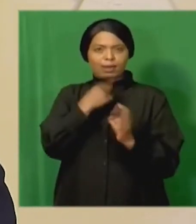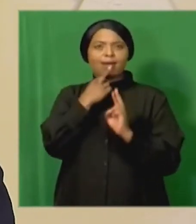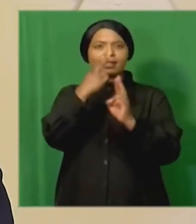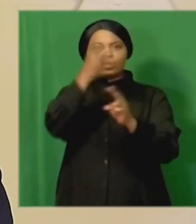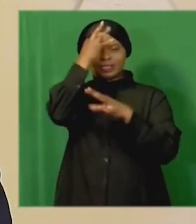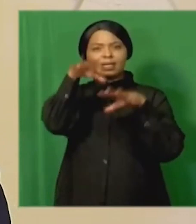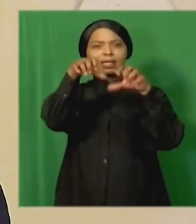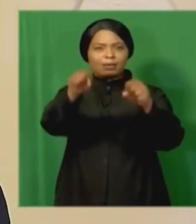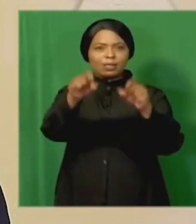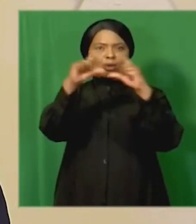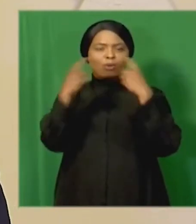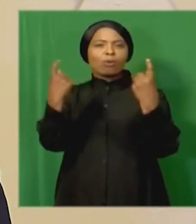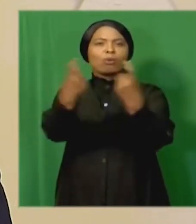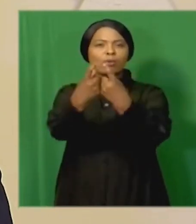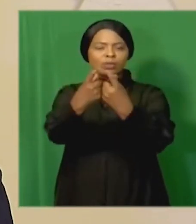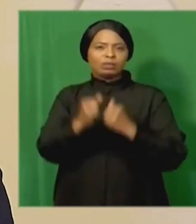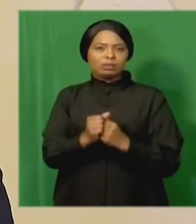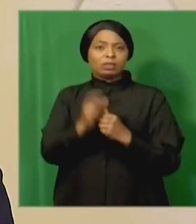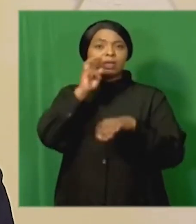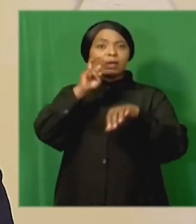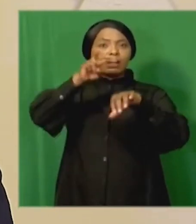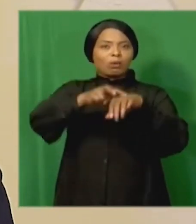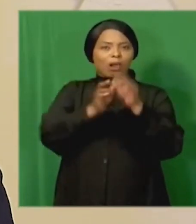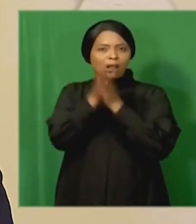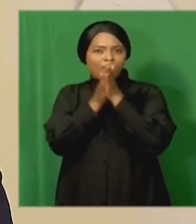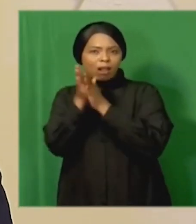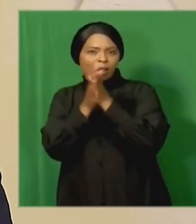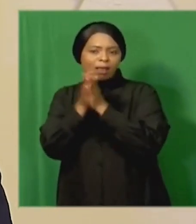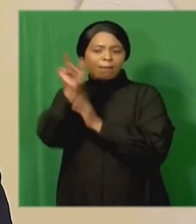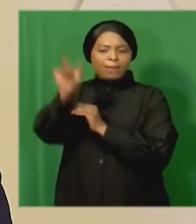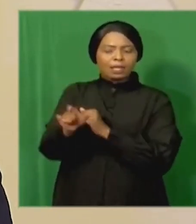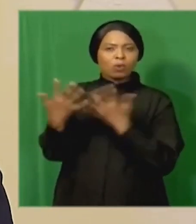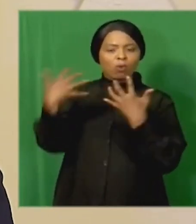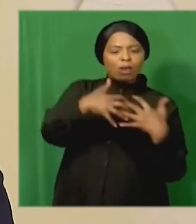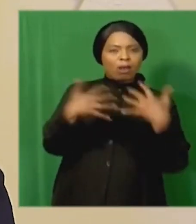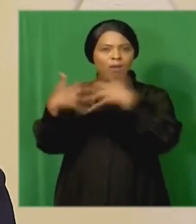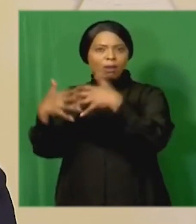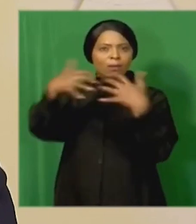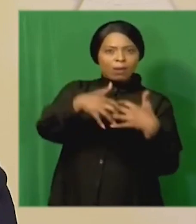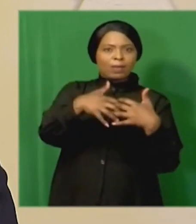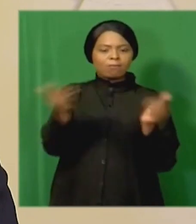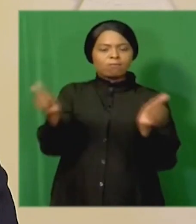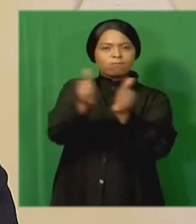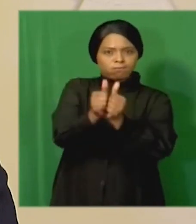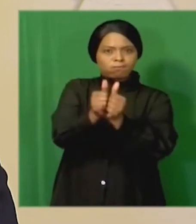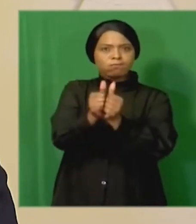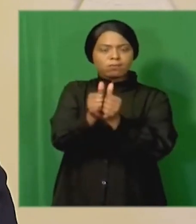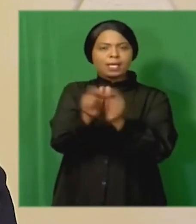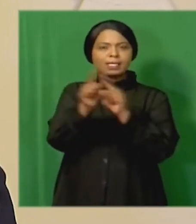the state capture commission will require dedicated coordination and effective implementation